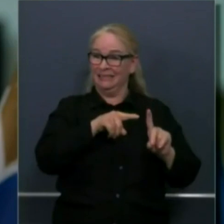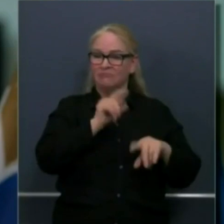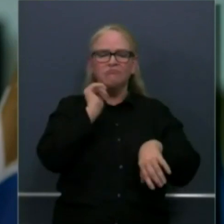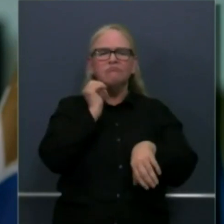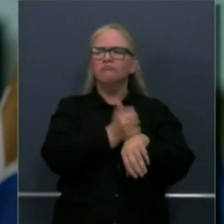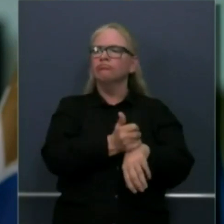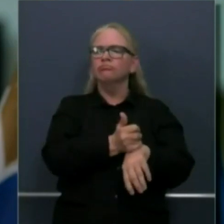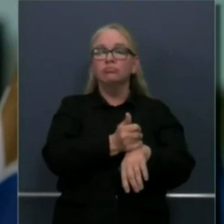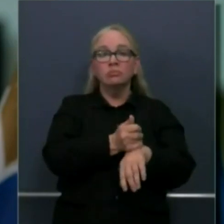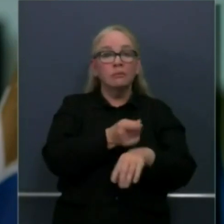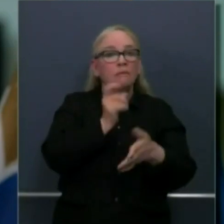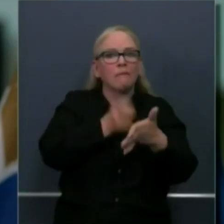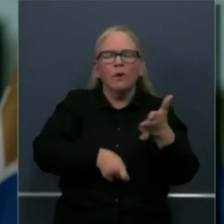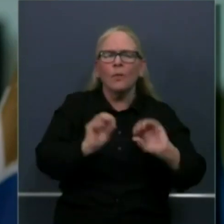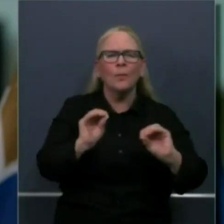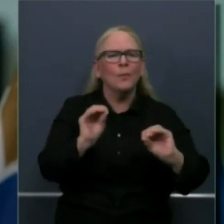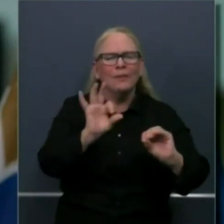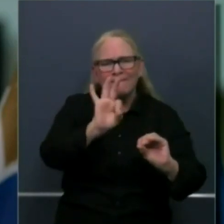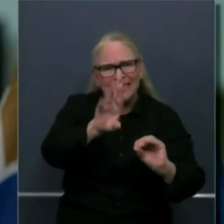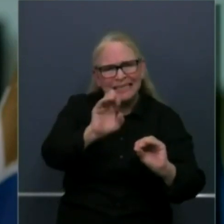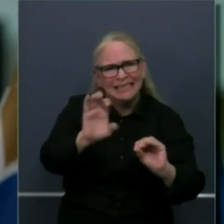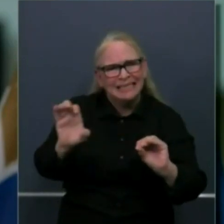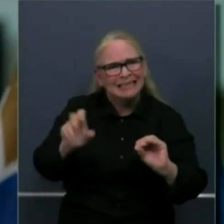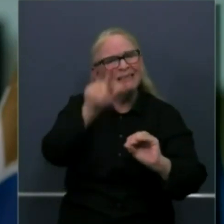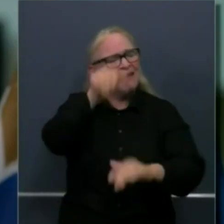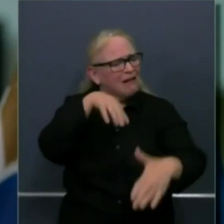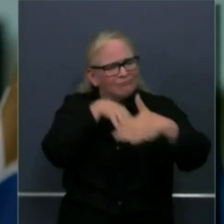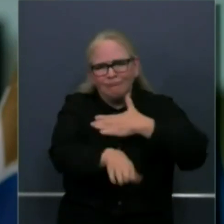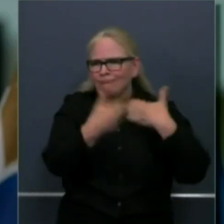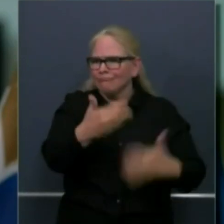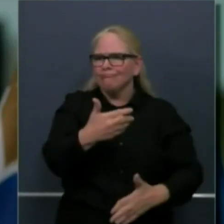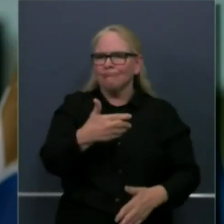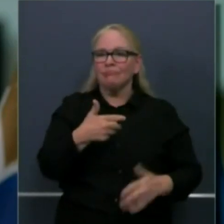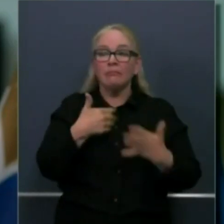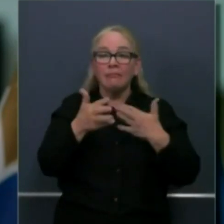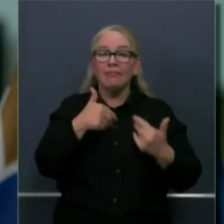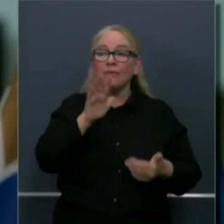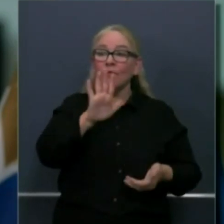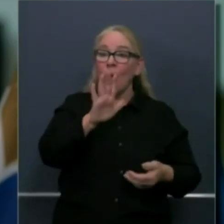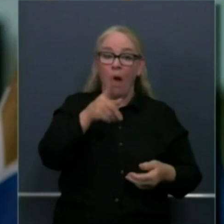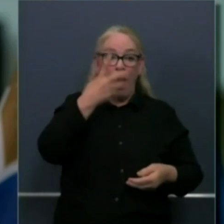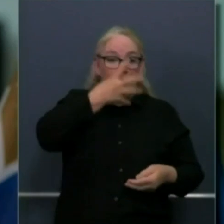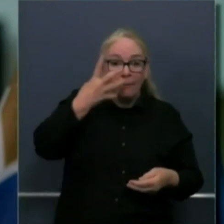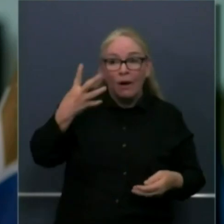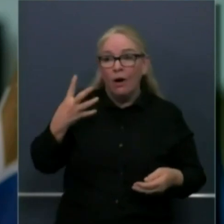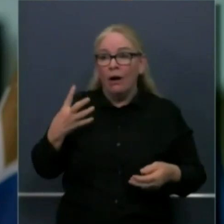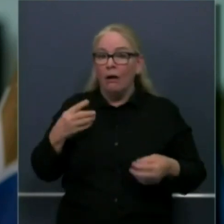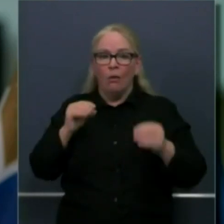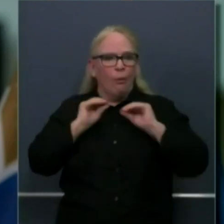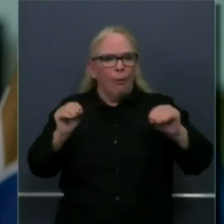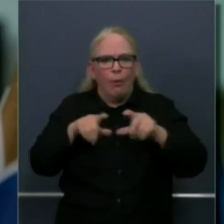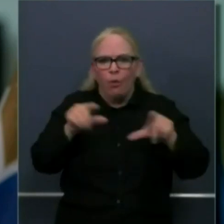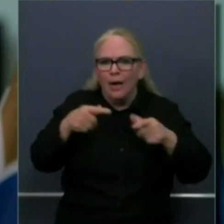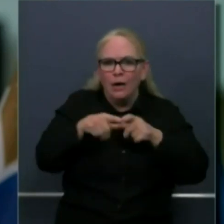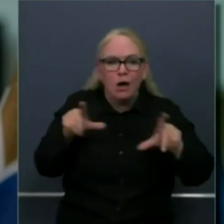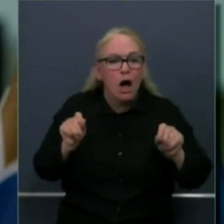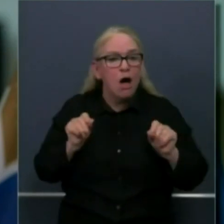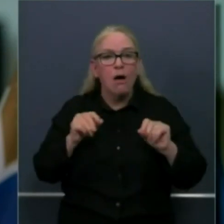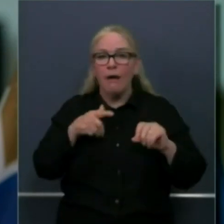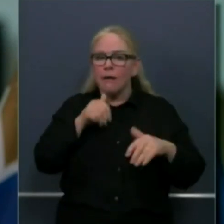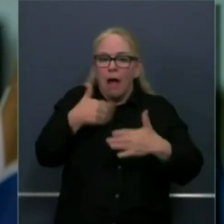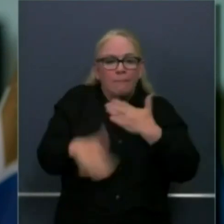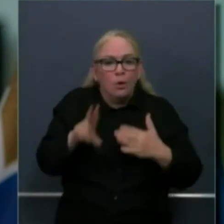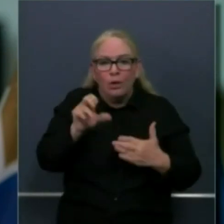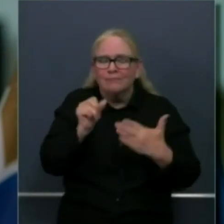regardless of your status community clinics are providing testing for free these other